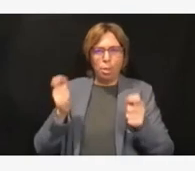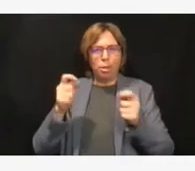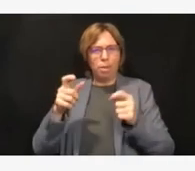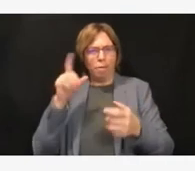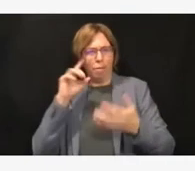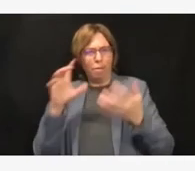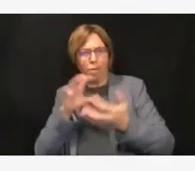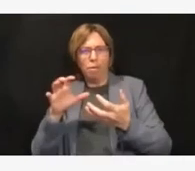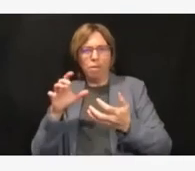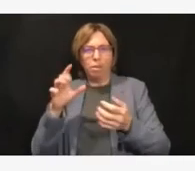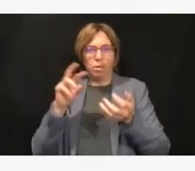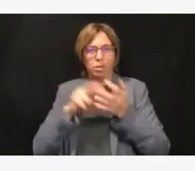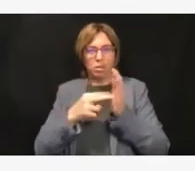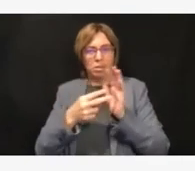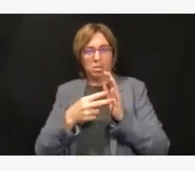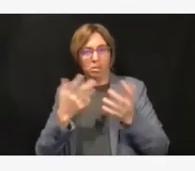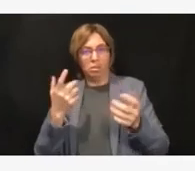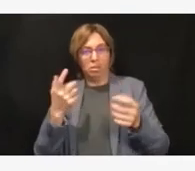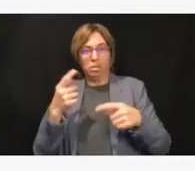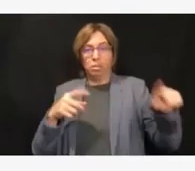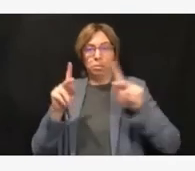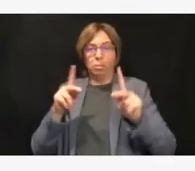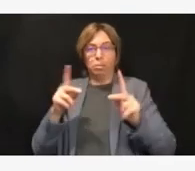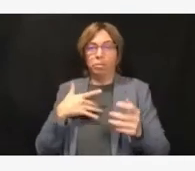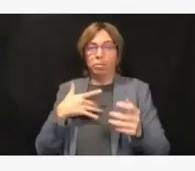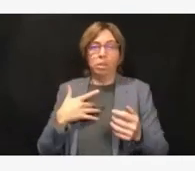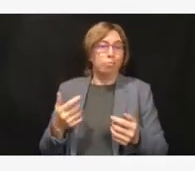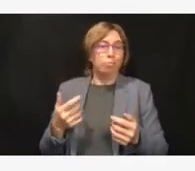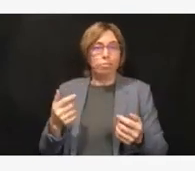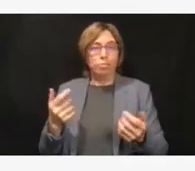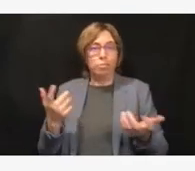out of that confusion and skepticism?